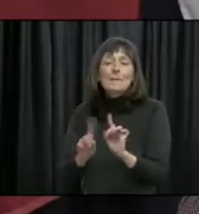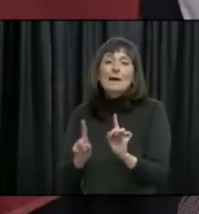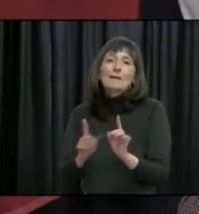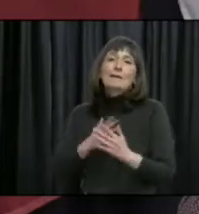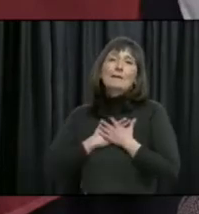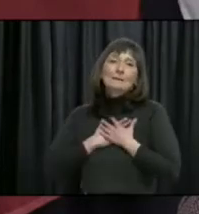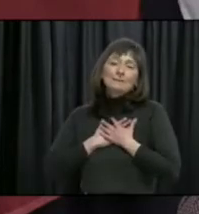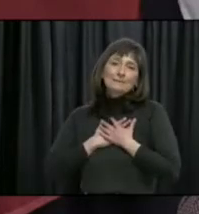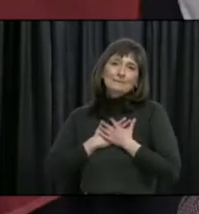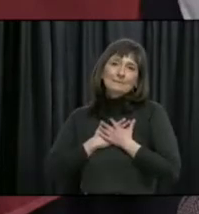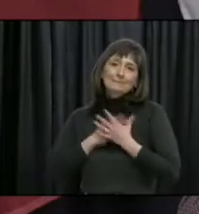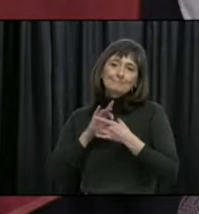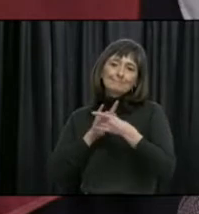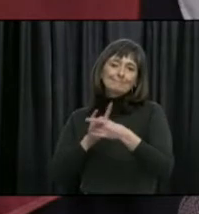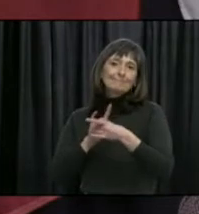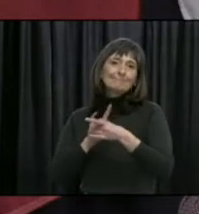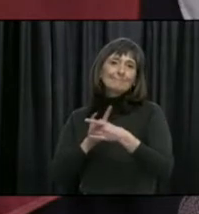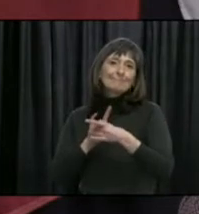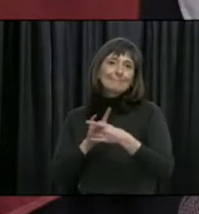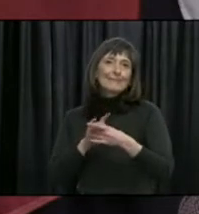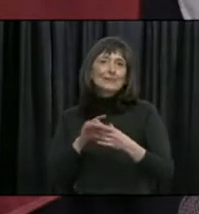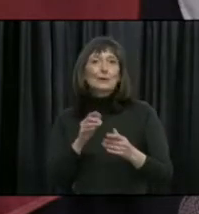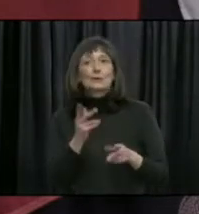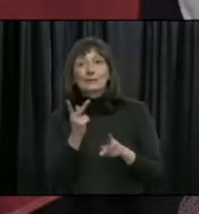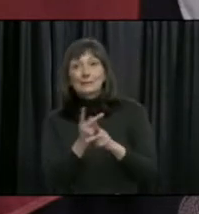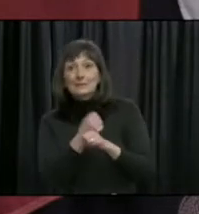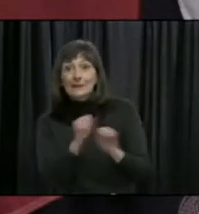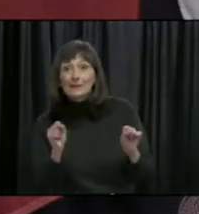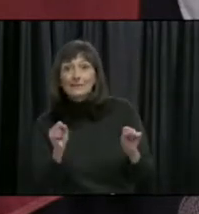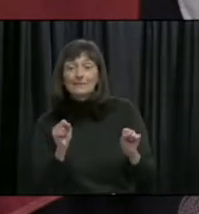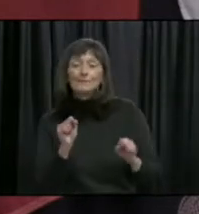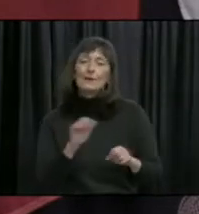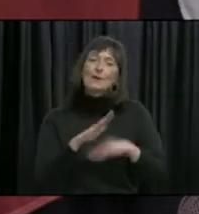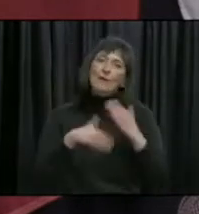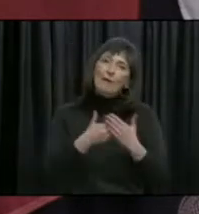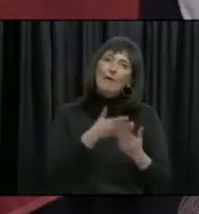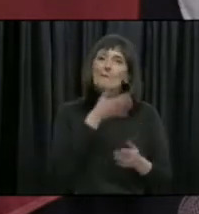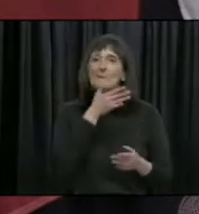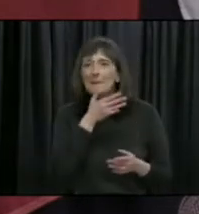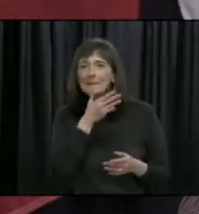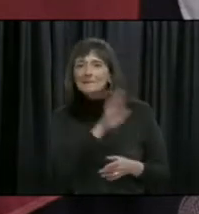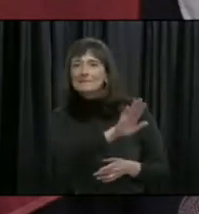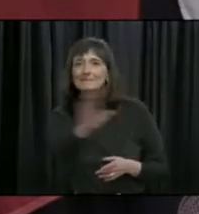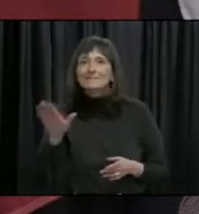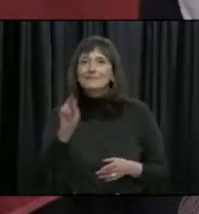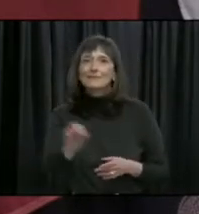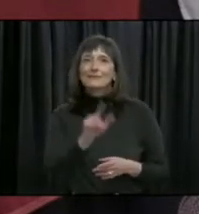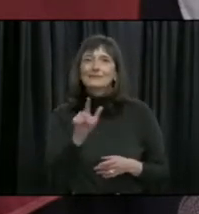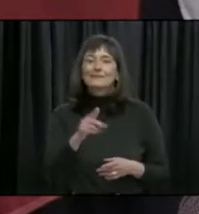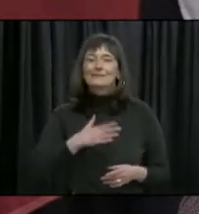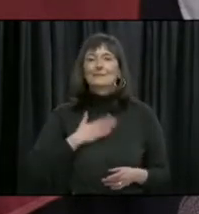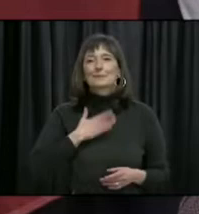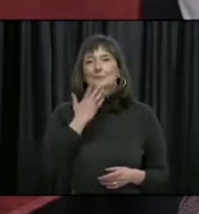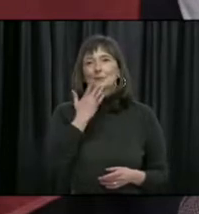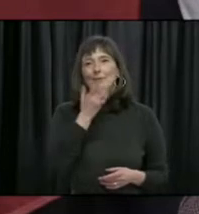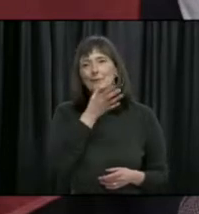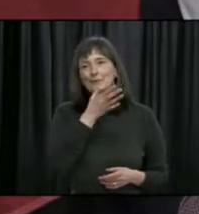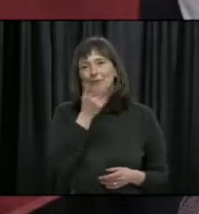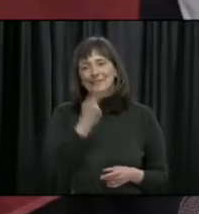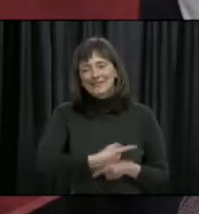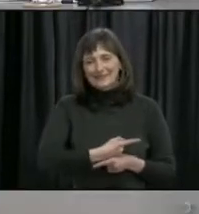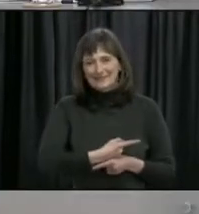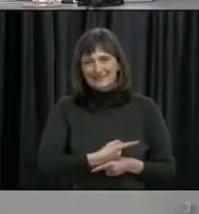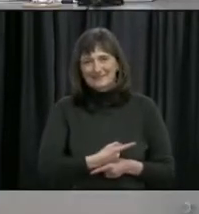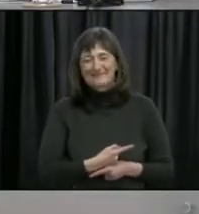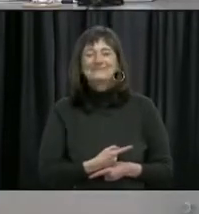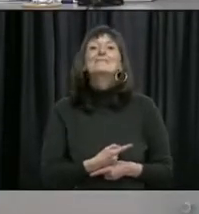everyone. And to all the moms and mothers across this great province, once again, happy Mother's Day. I will